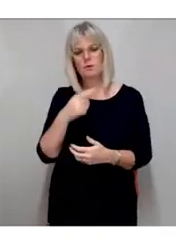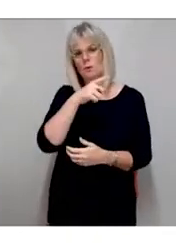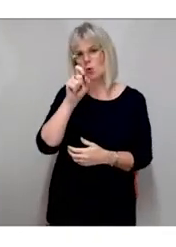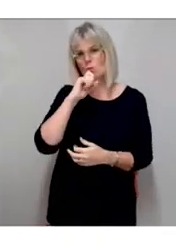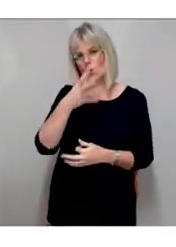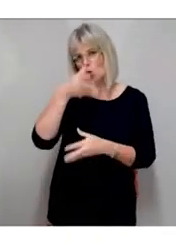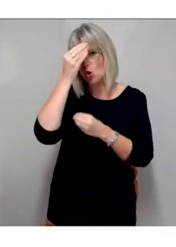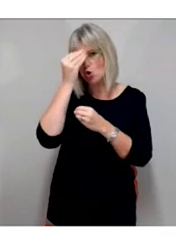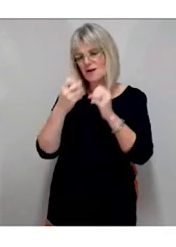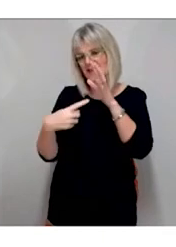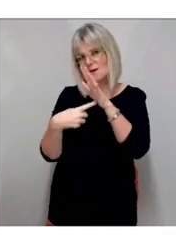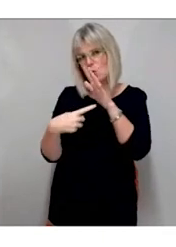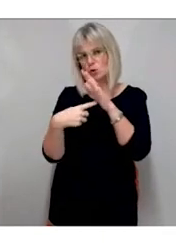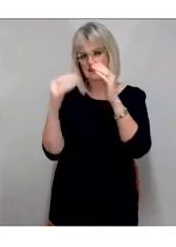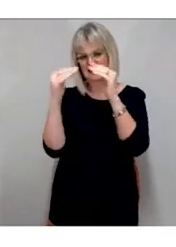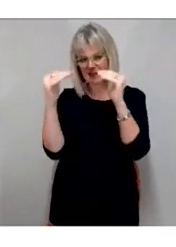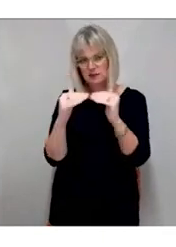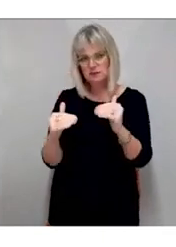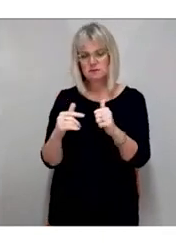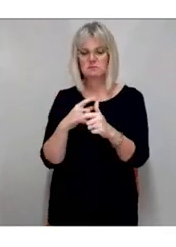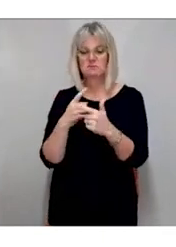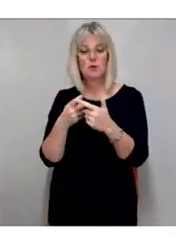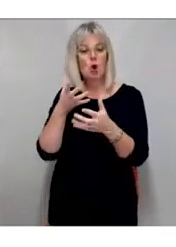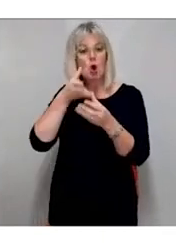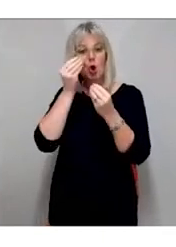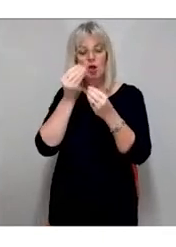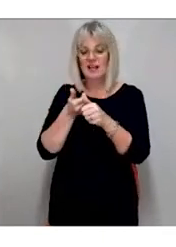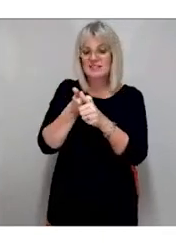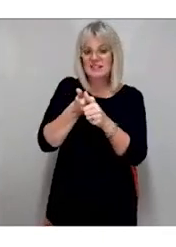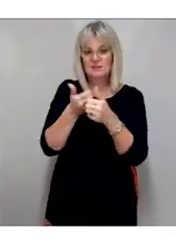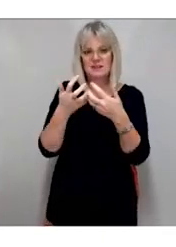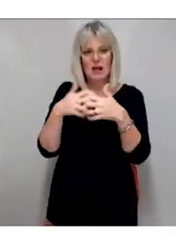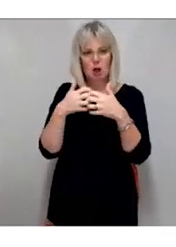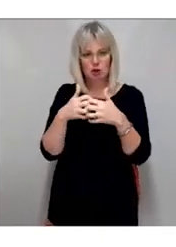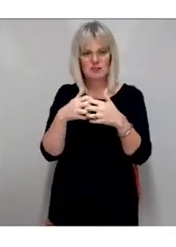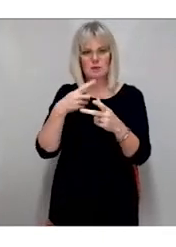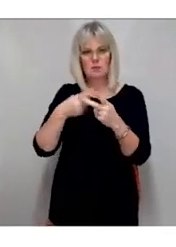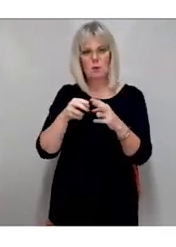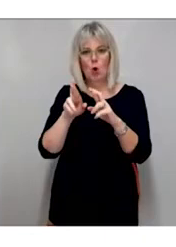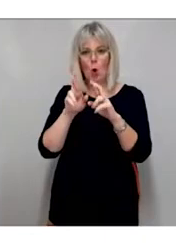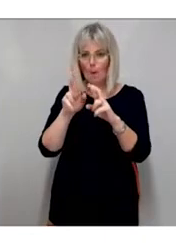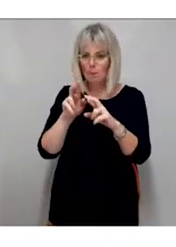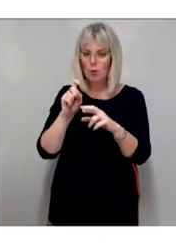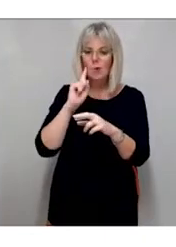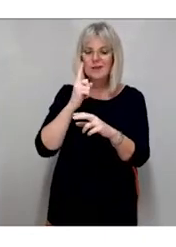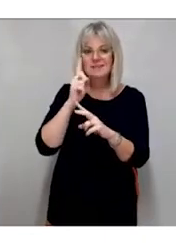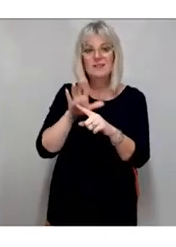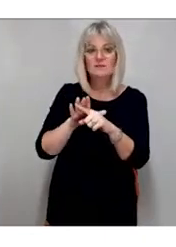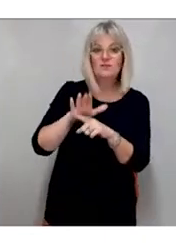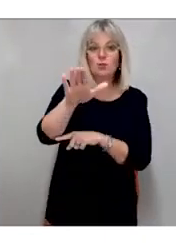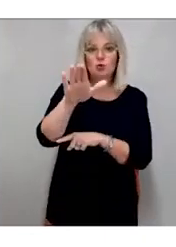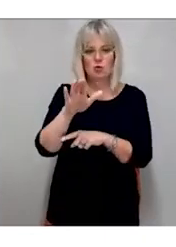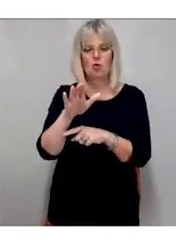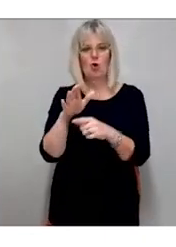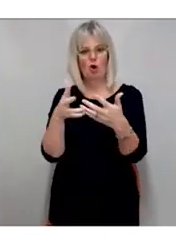assistive technology, and hopefully understand the future of accessible information. During this introductory